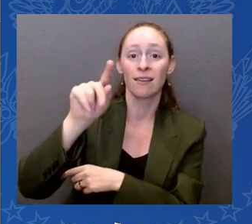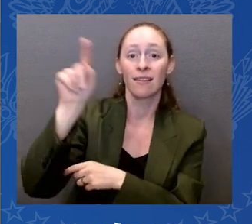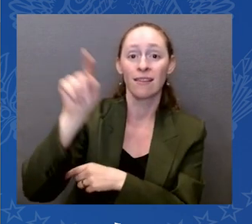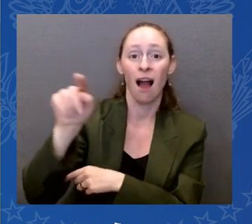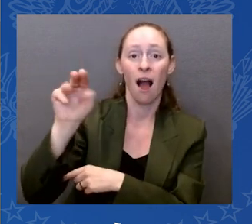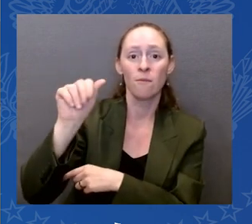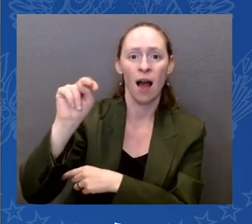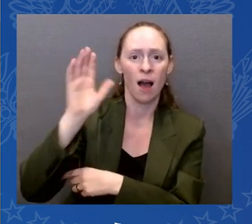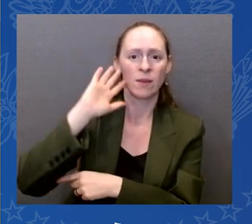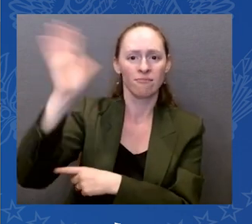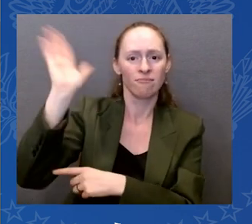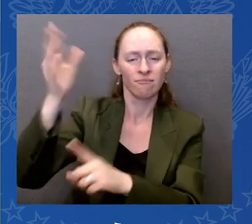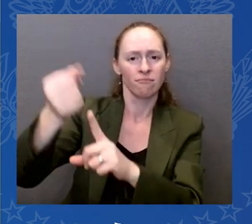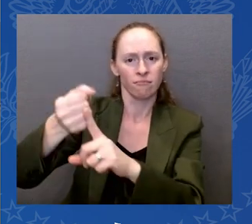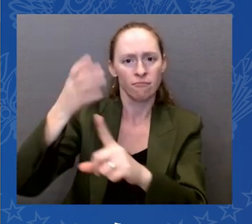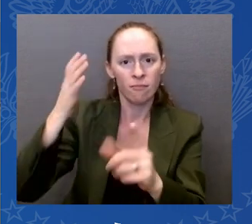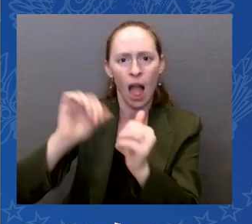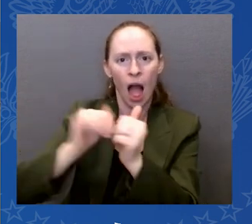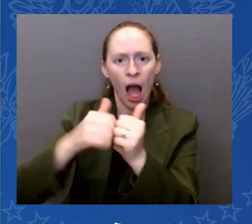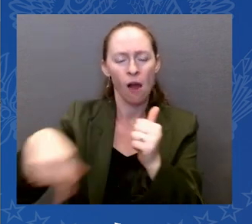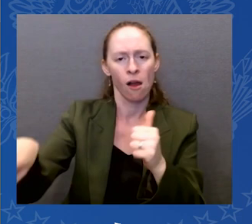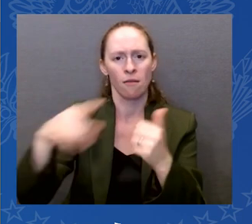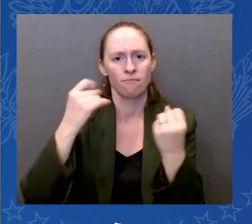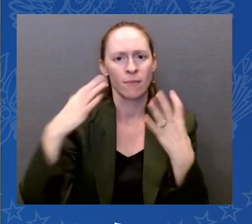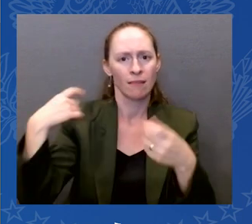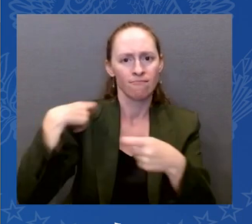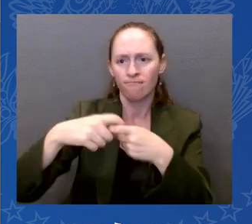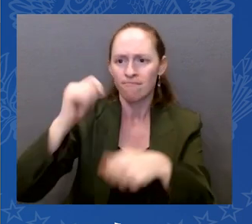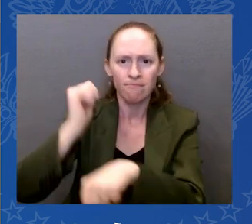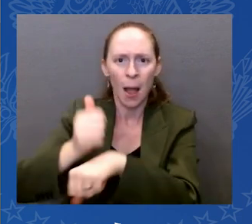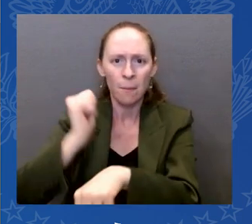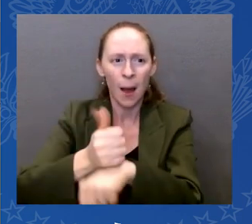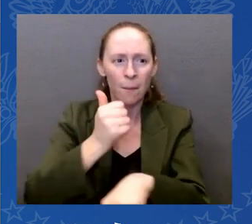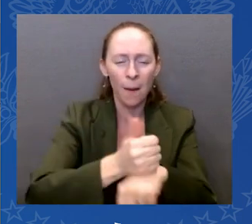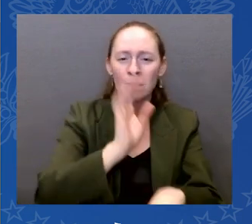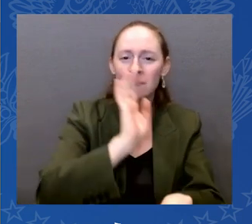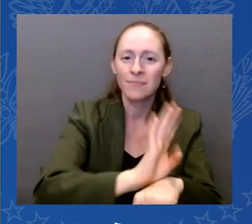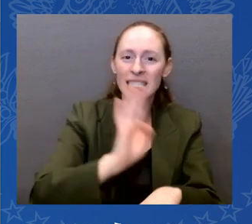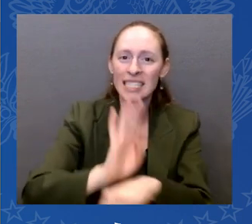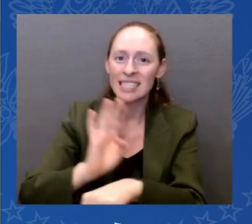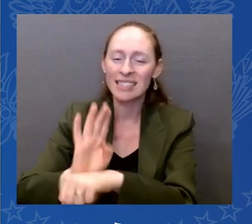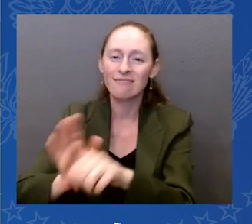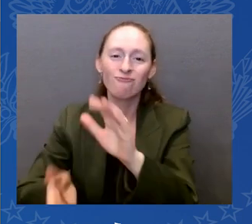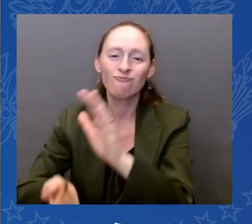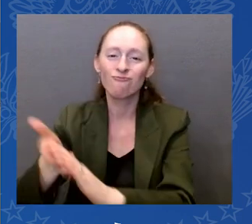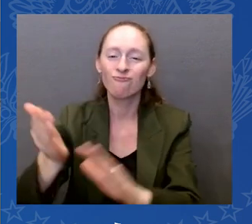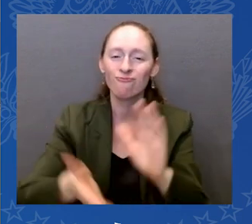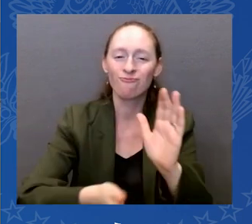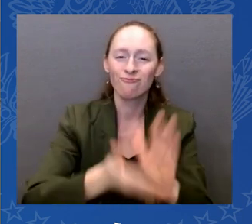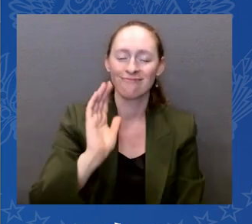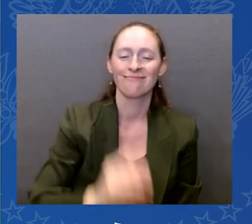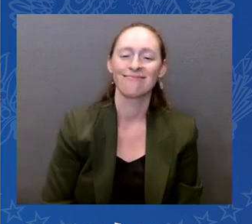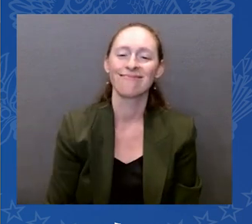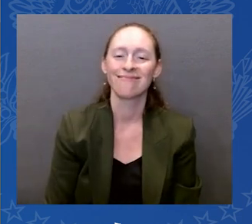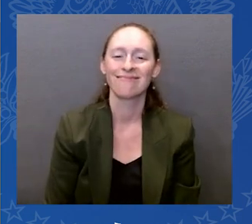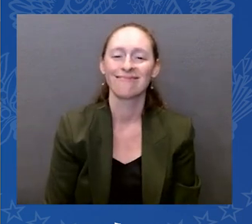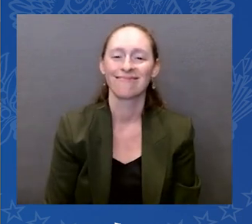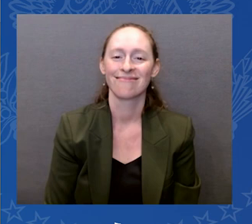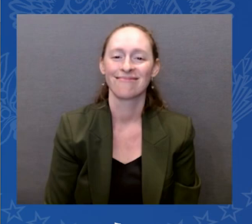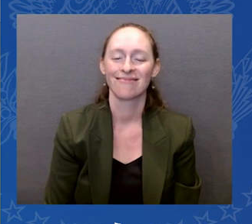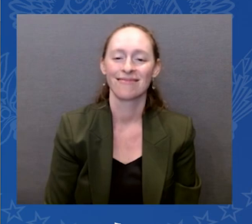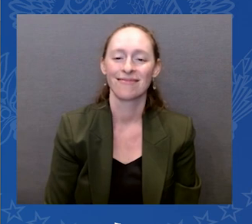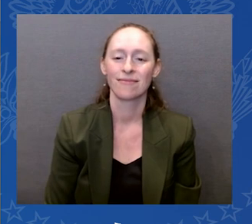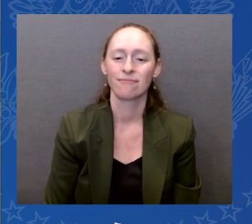decade. And, folks, we made Puerto Rico's economic recovery and development a top